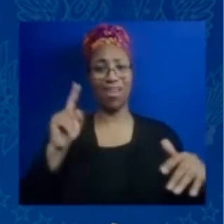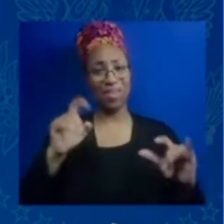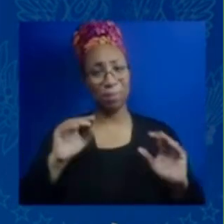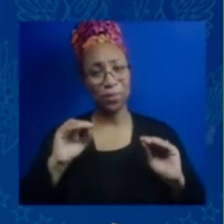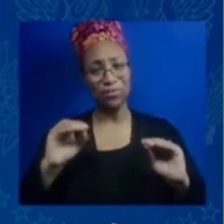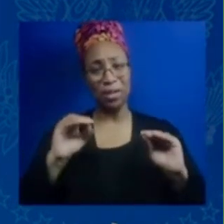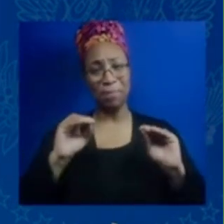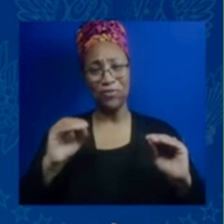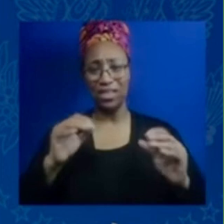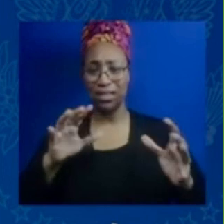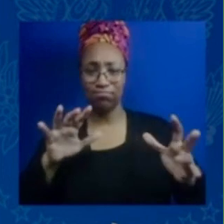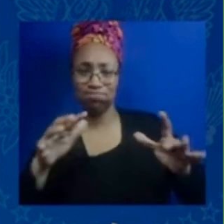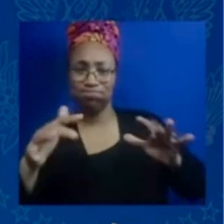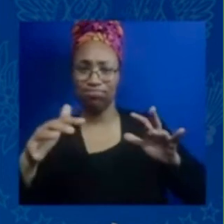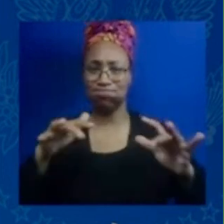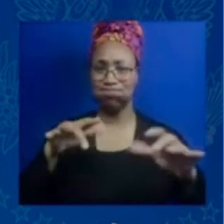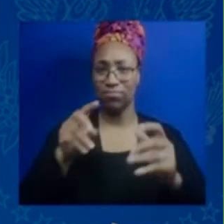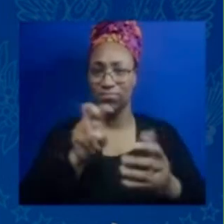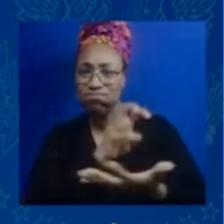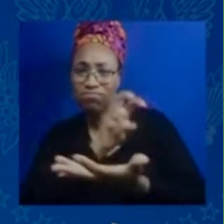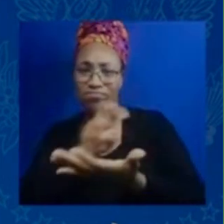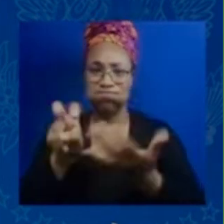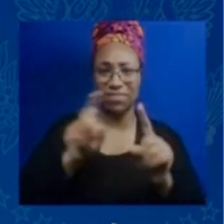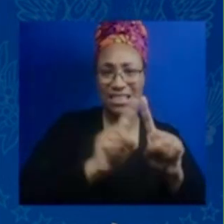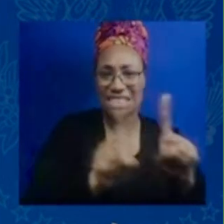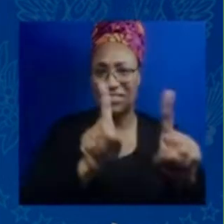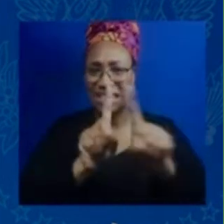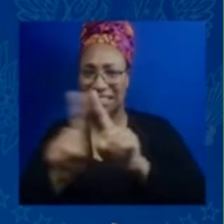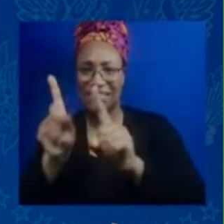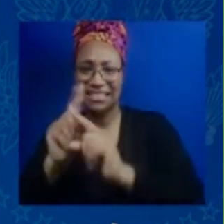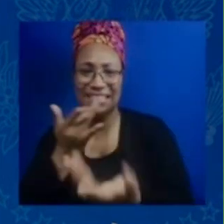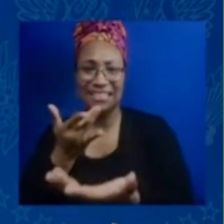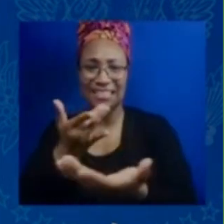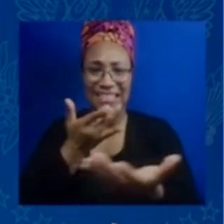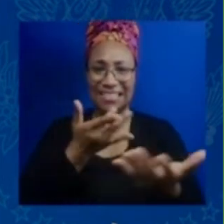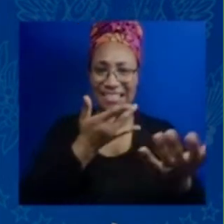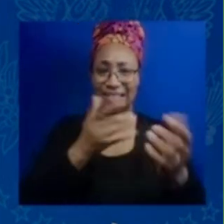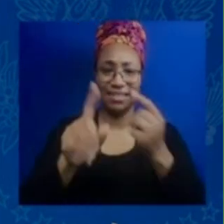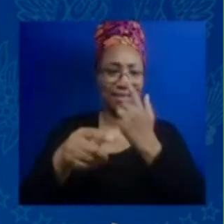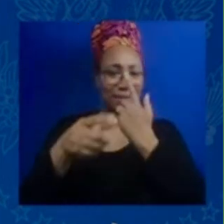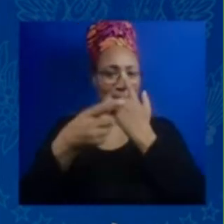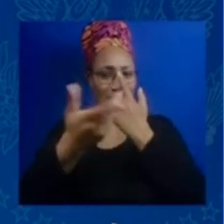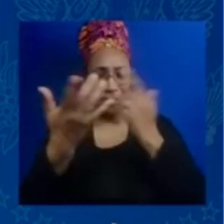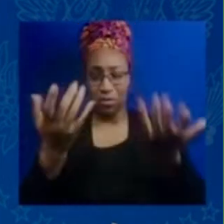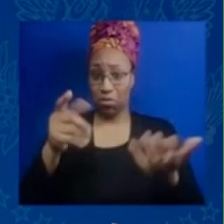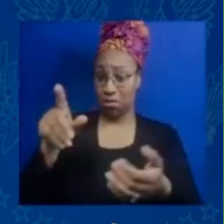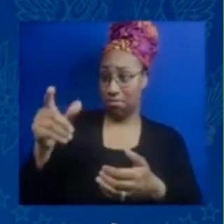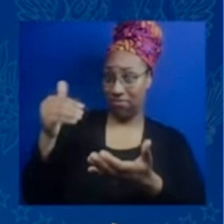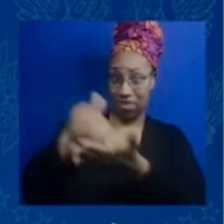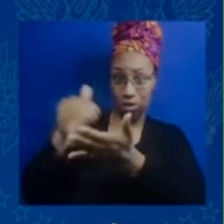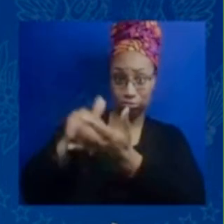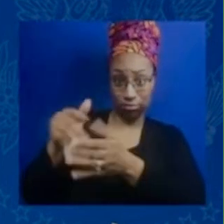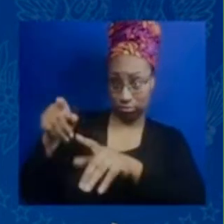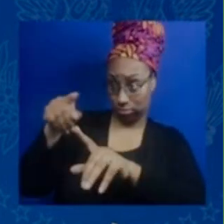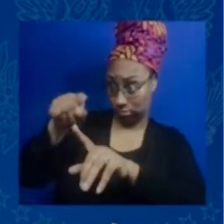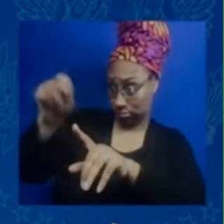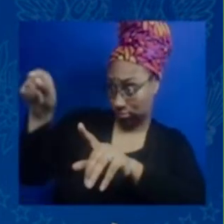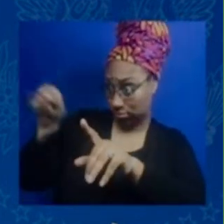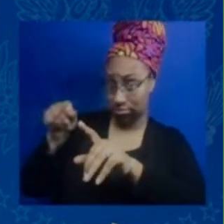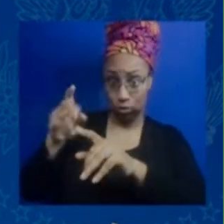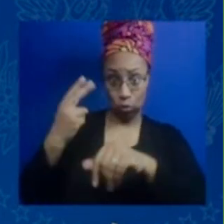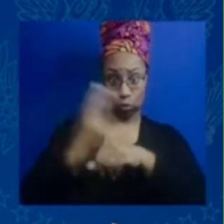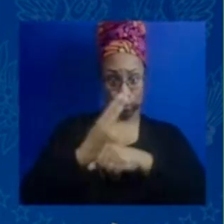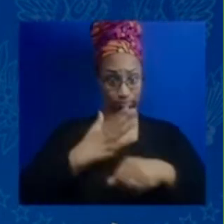conception that you need you know hundreds of thousands of customers using your product to think it's working and I remember I was also doing